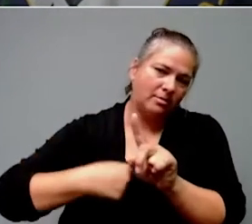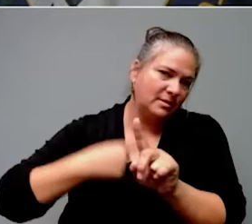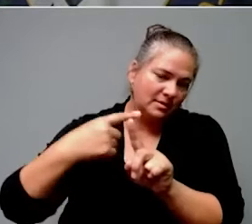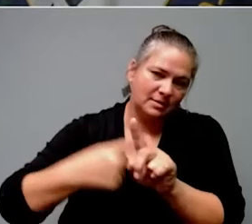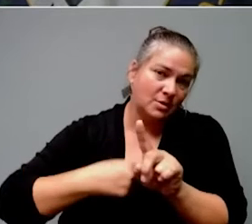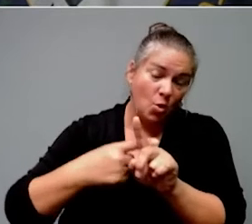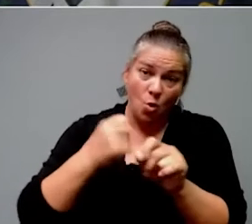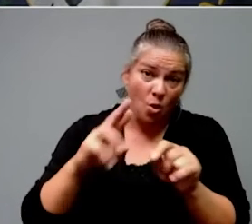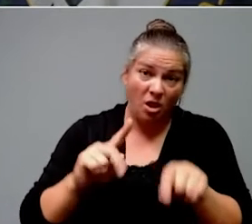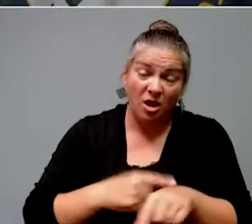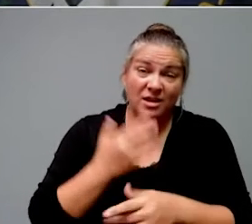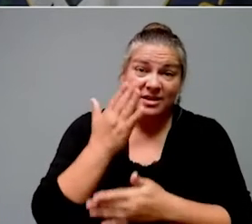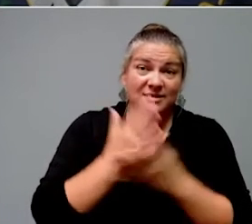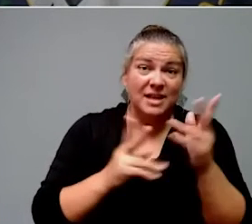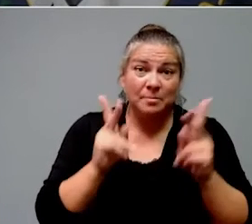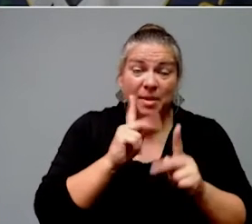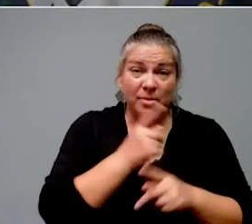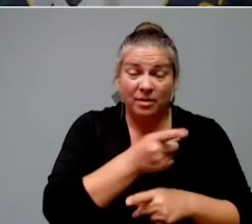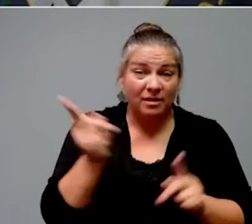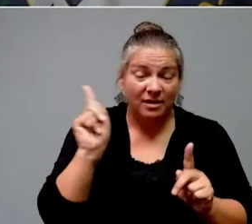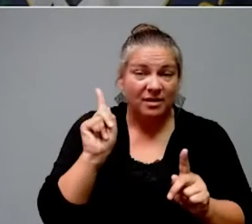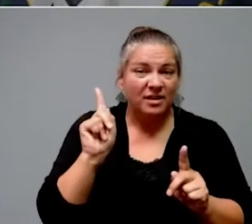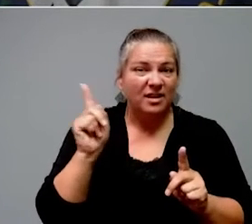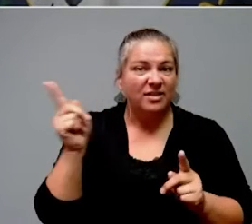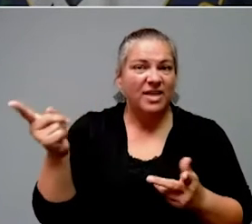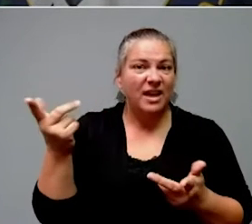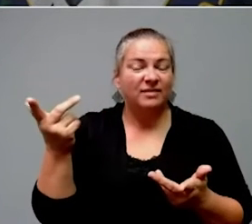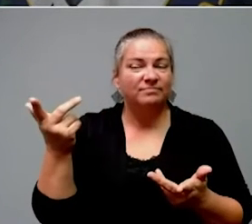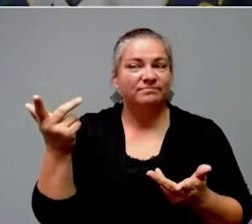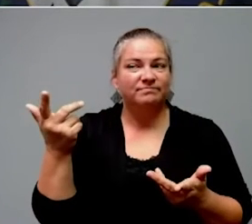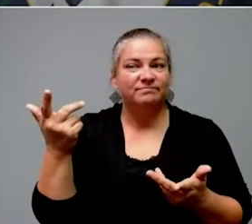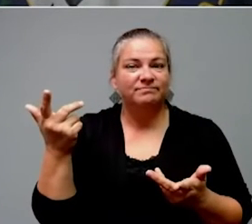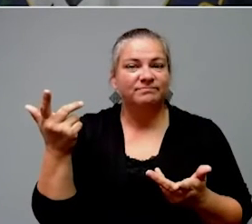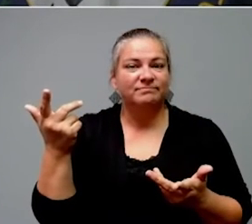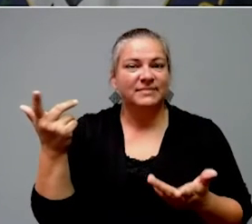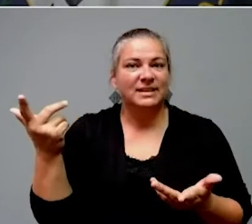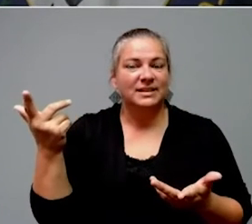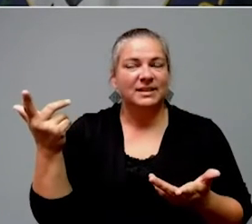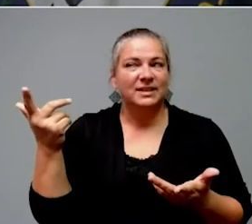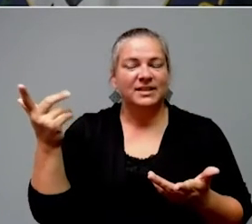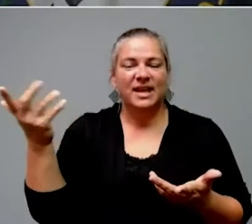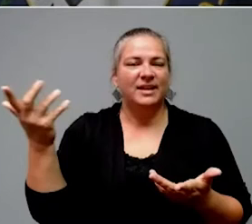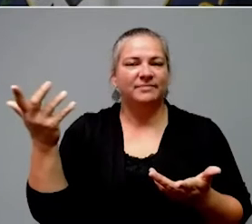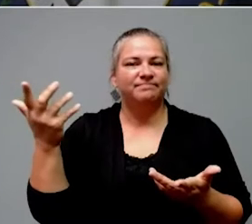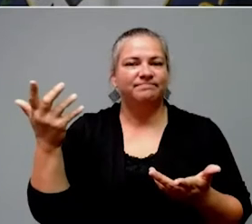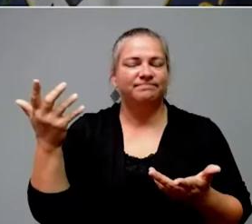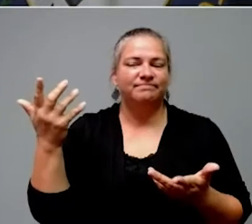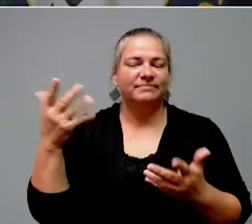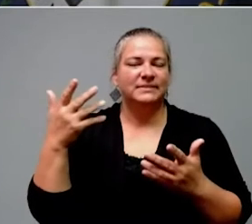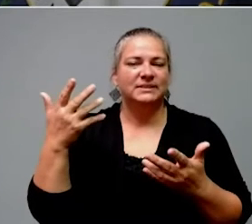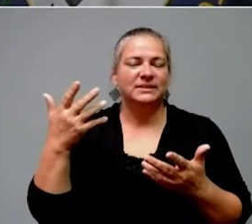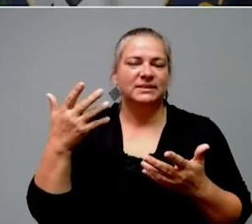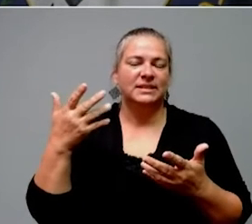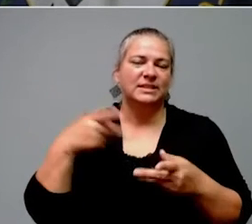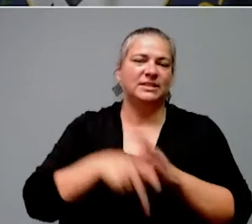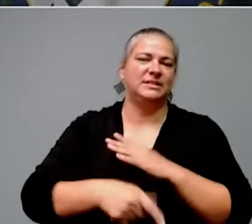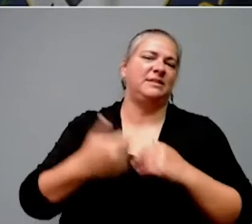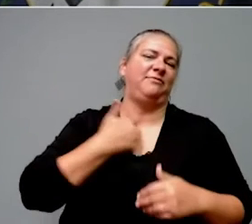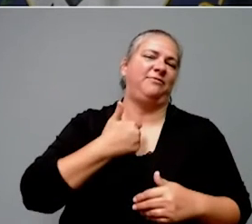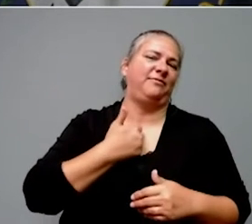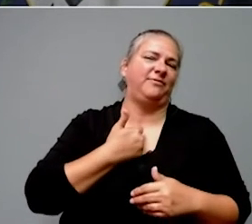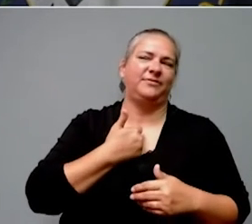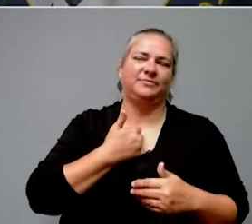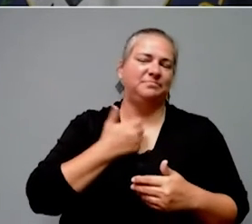We've seen some people even take their lives based on the complications, impacts on them. There is still